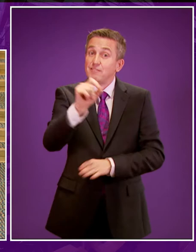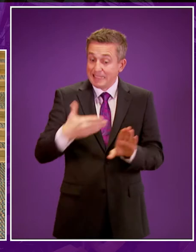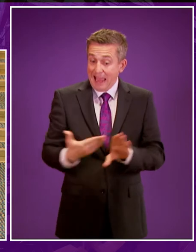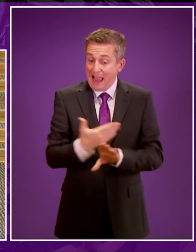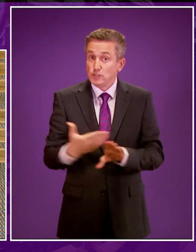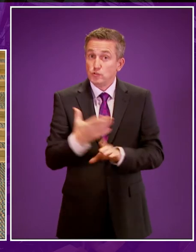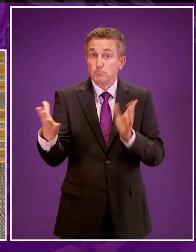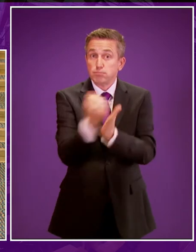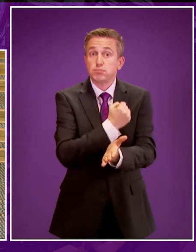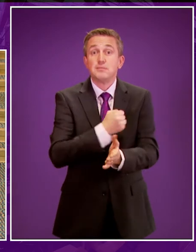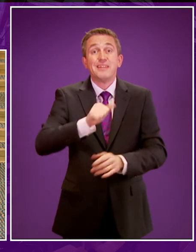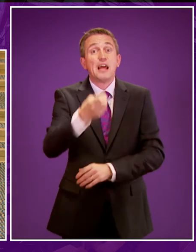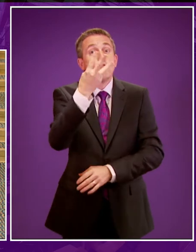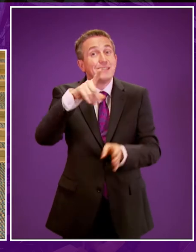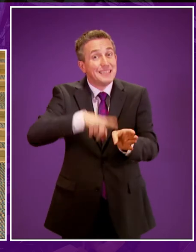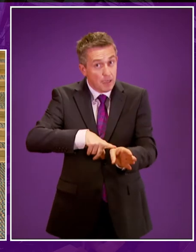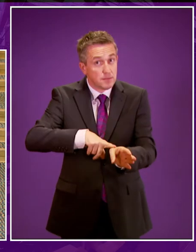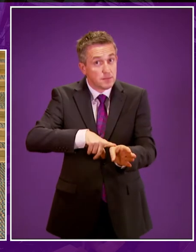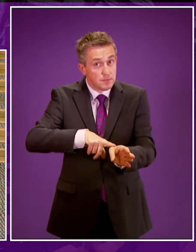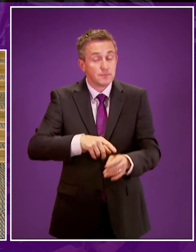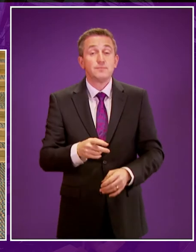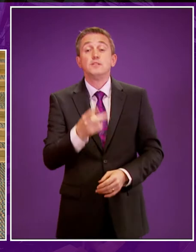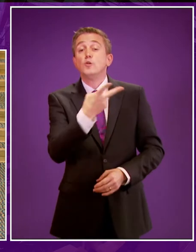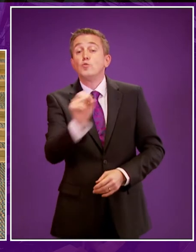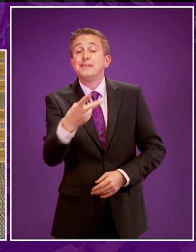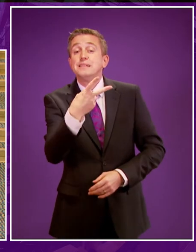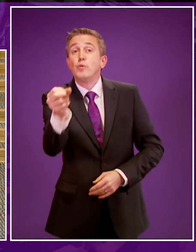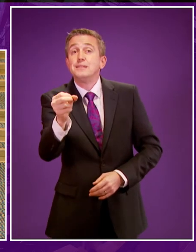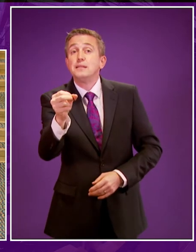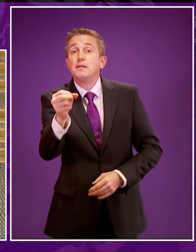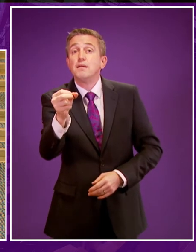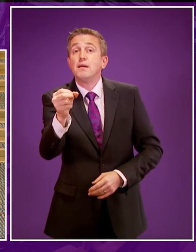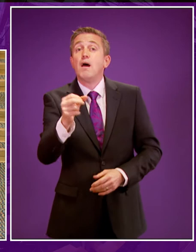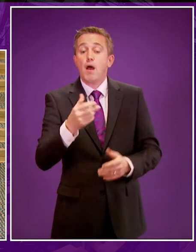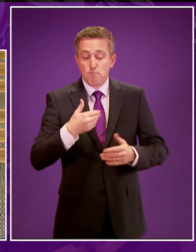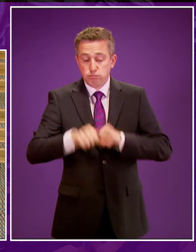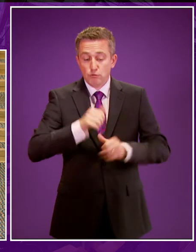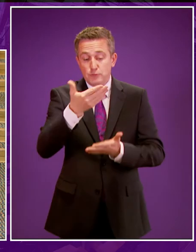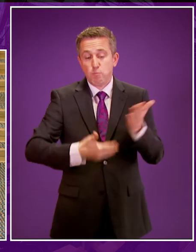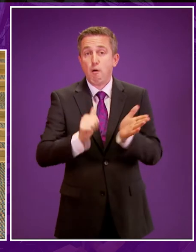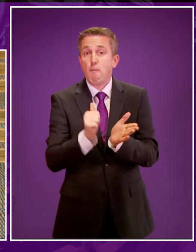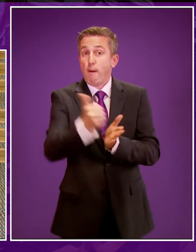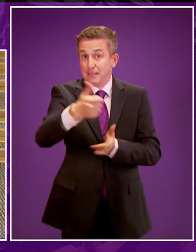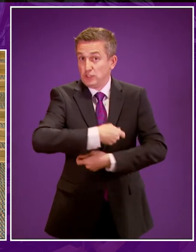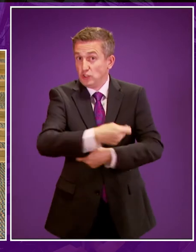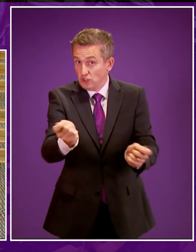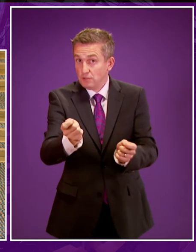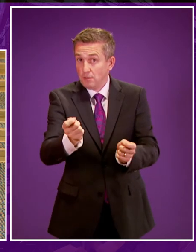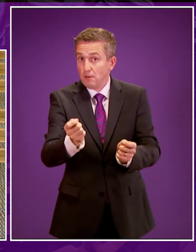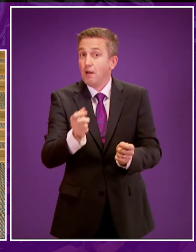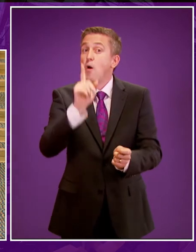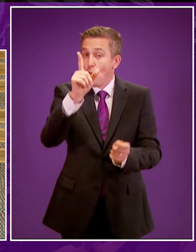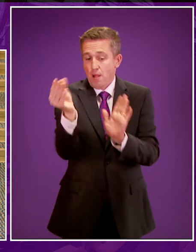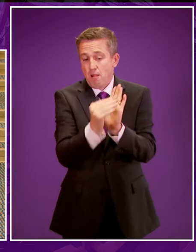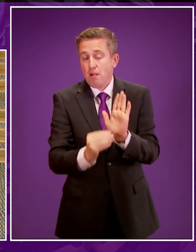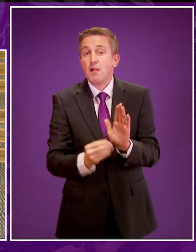take in the next three years. In 2020, we will publish a progress report, and this will include a further set of actions we will